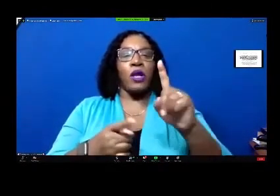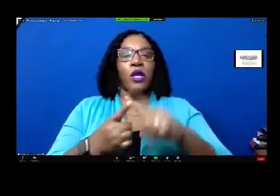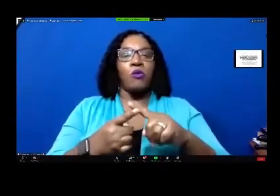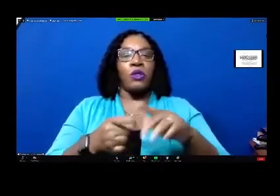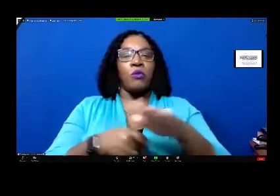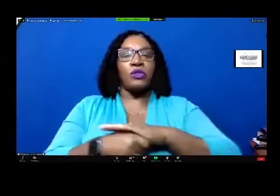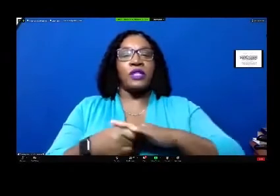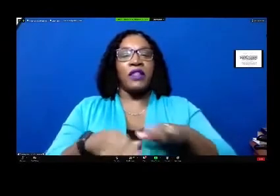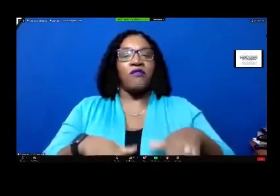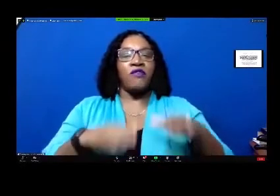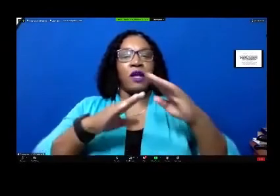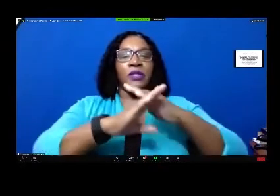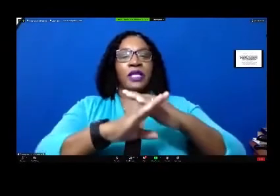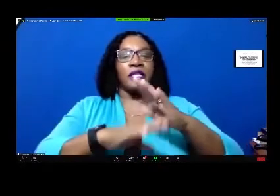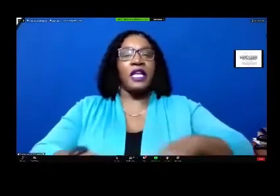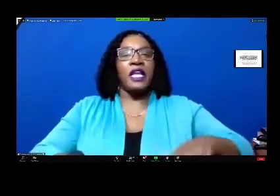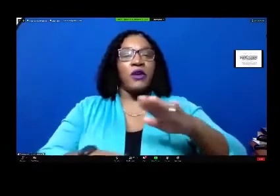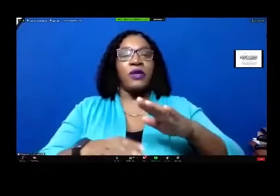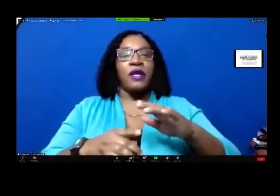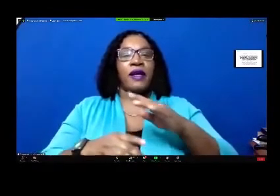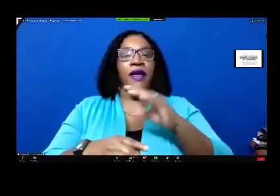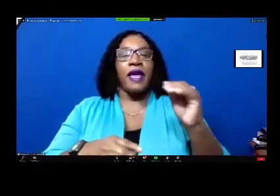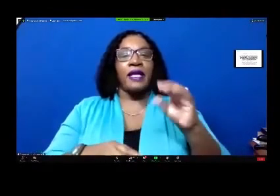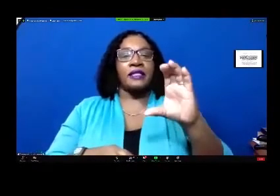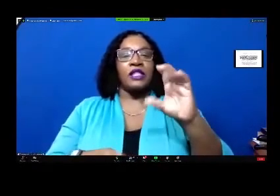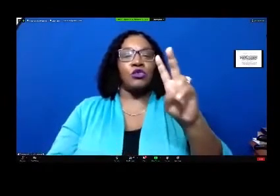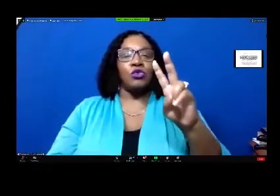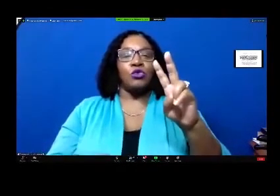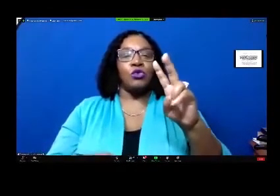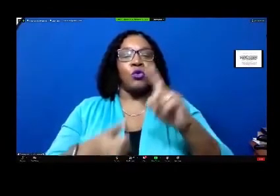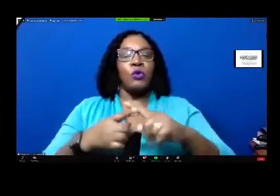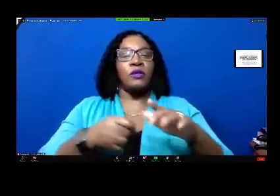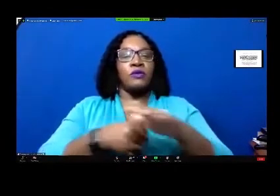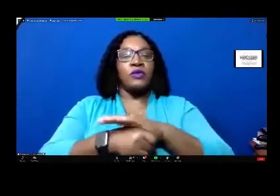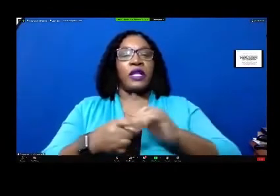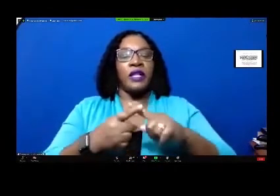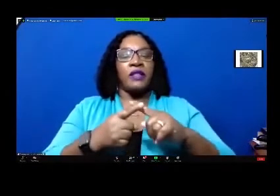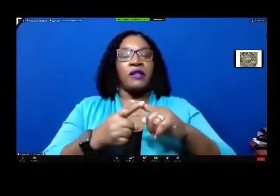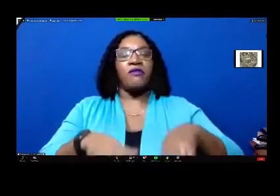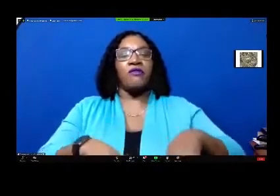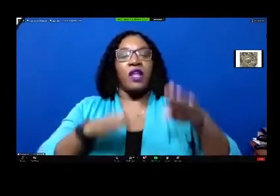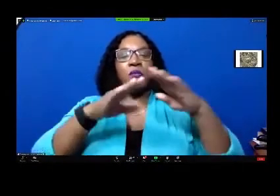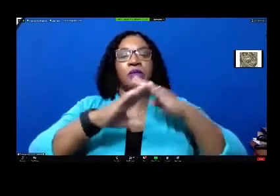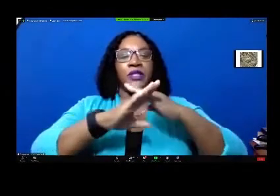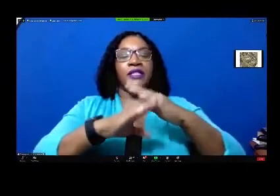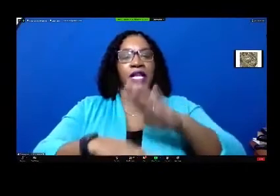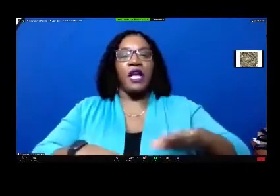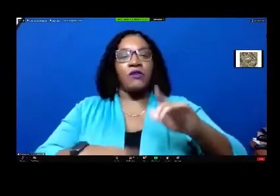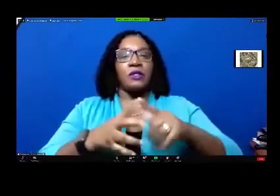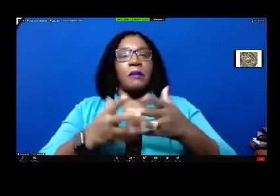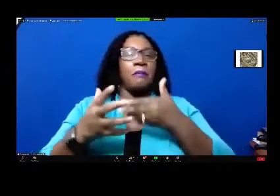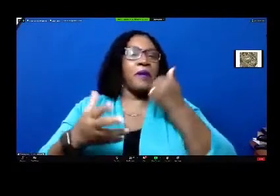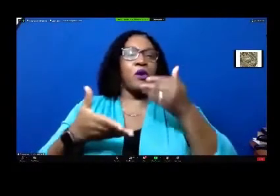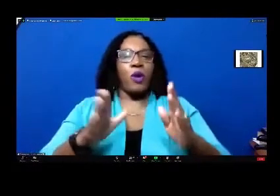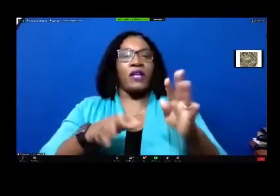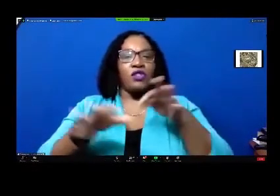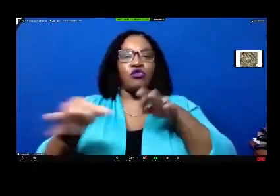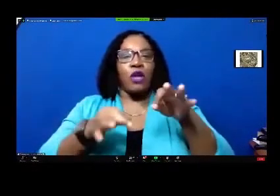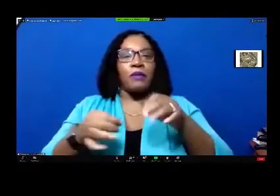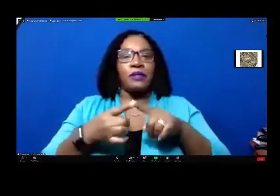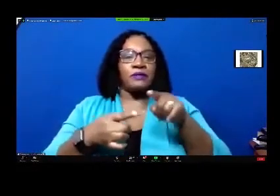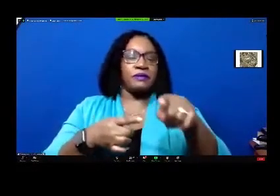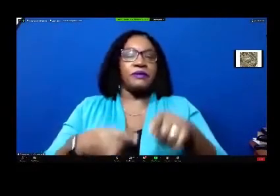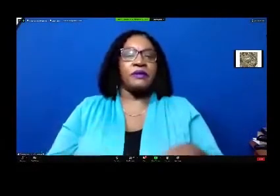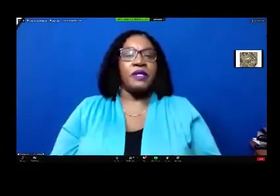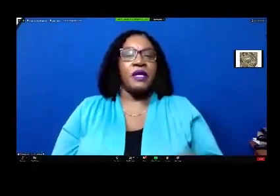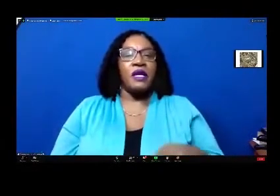flood protective area and c2 with a portion in the flood protective area this is a much better way of describing it via a map